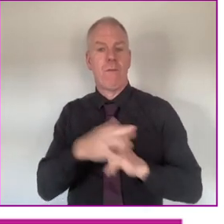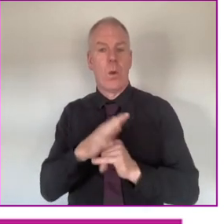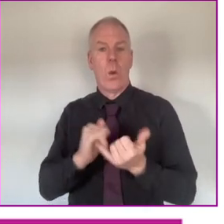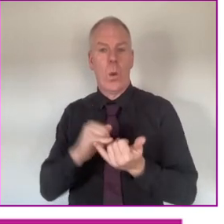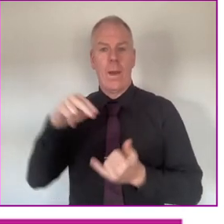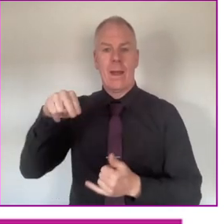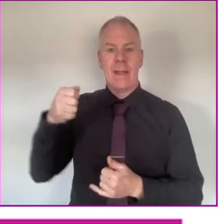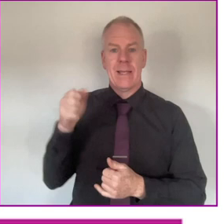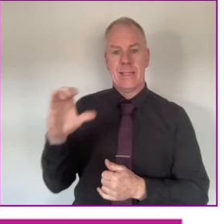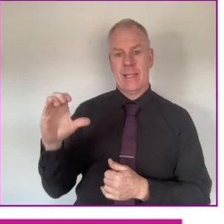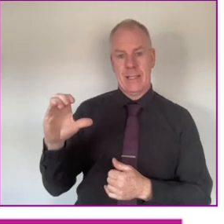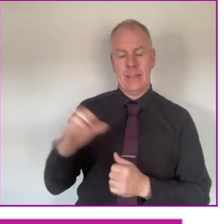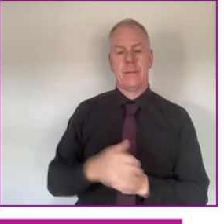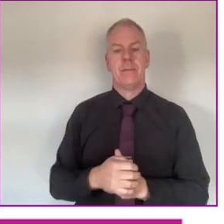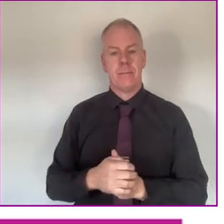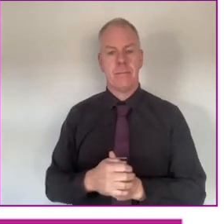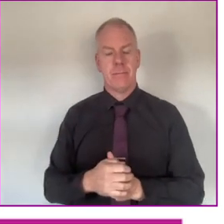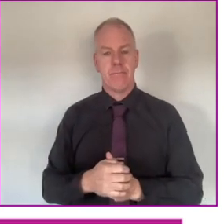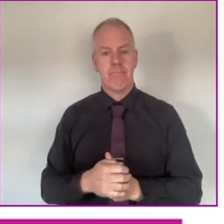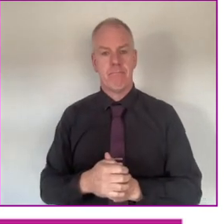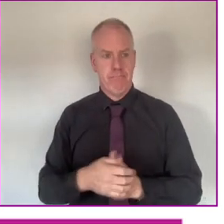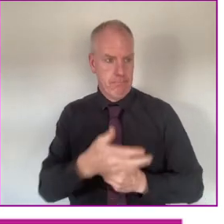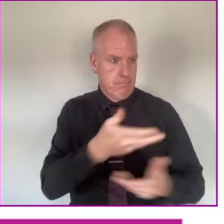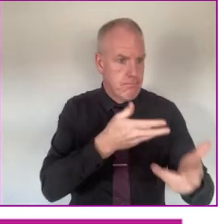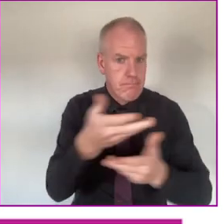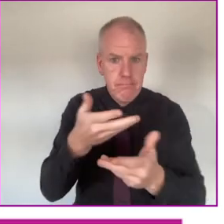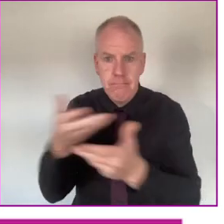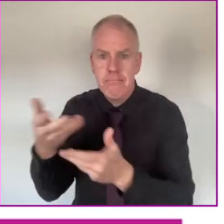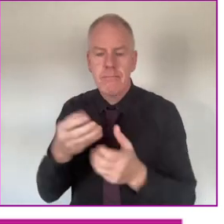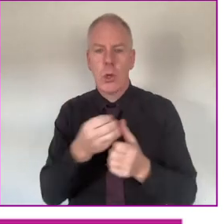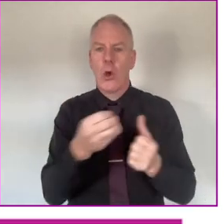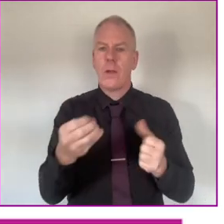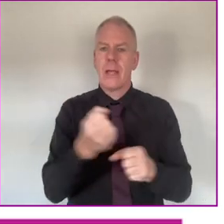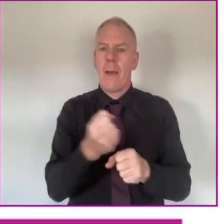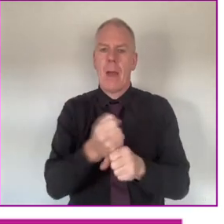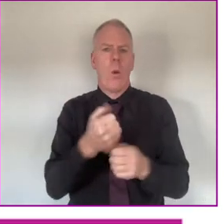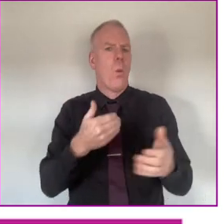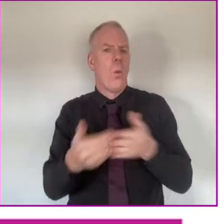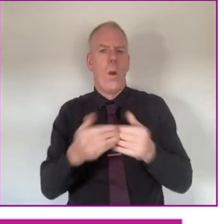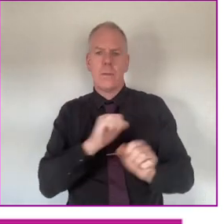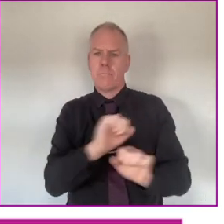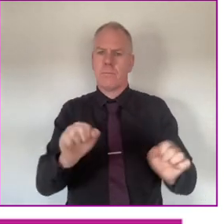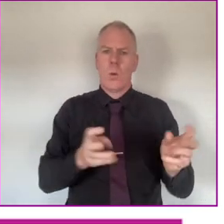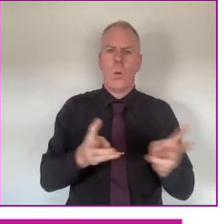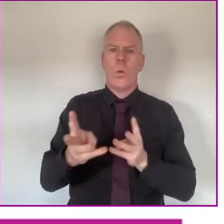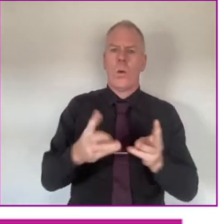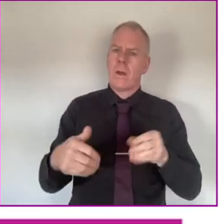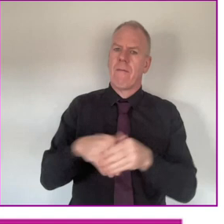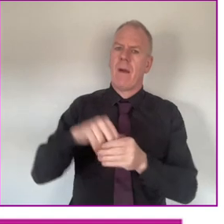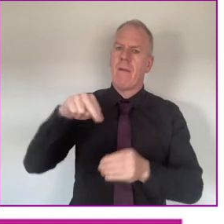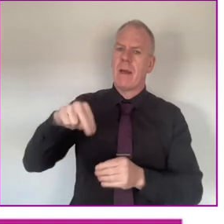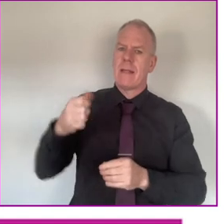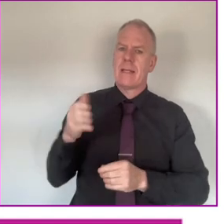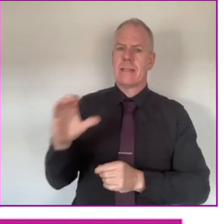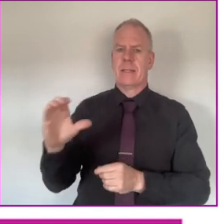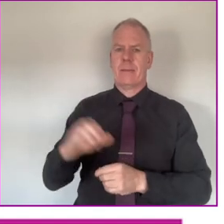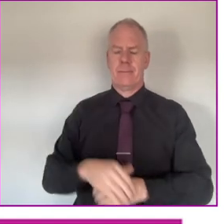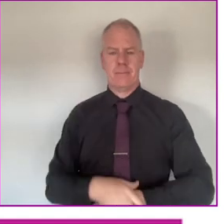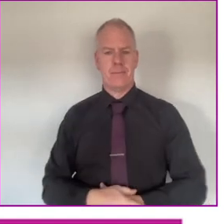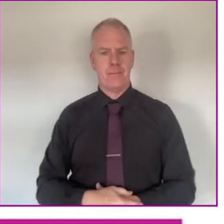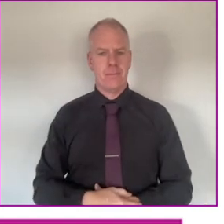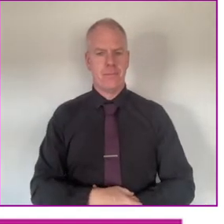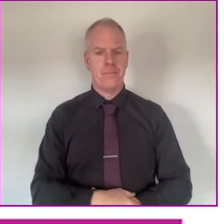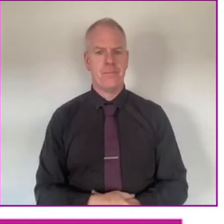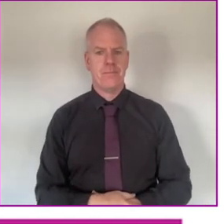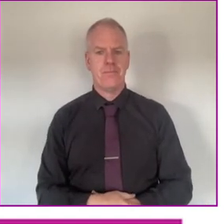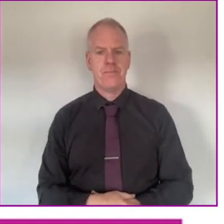the NAC, talking to others about what you do in the NAC.